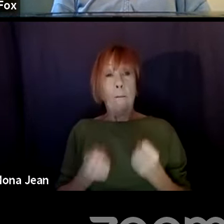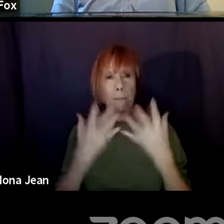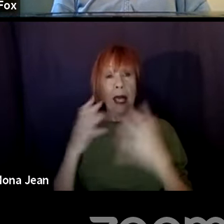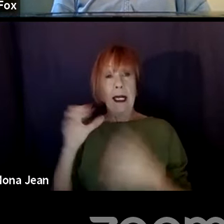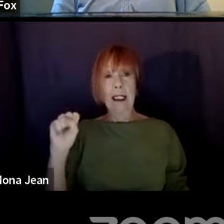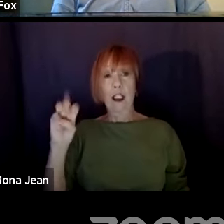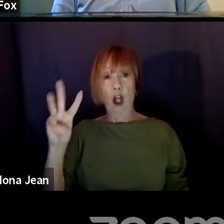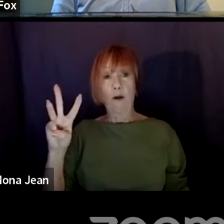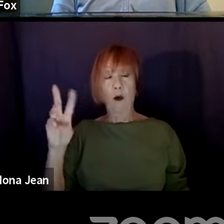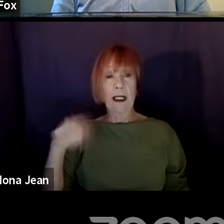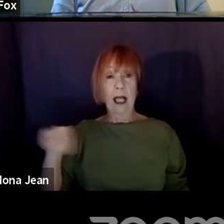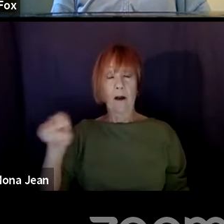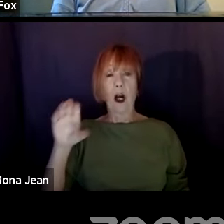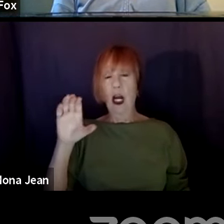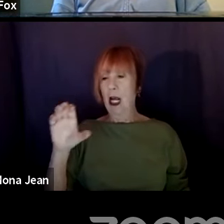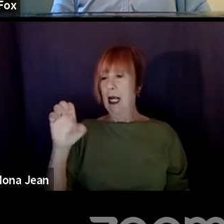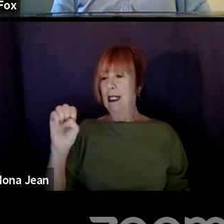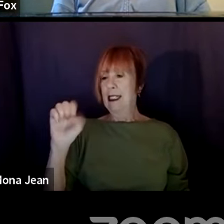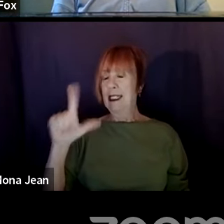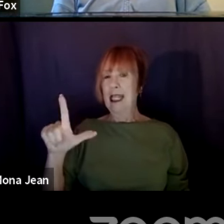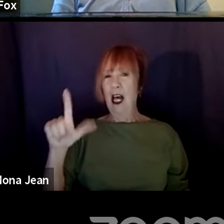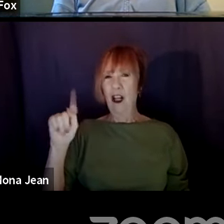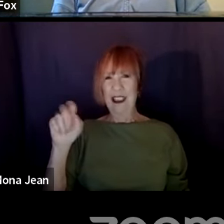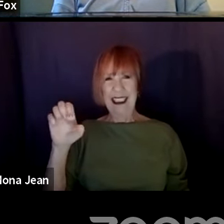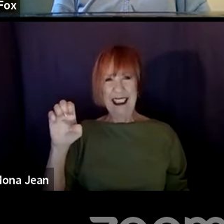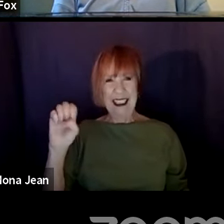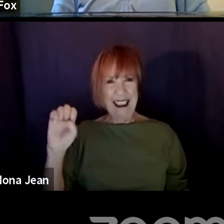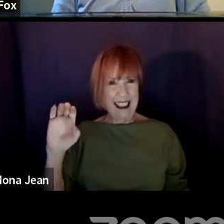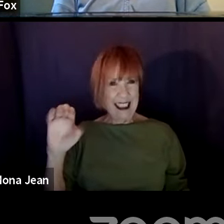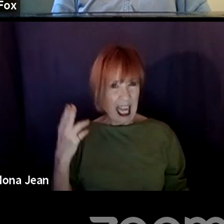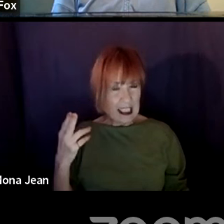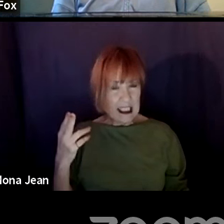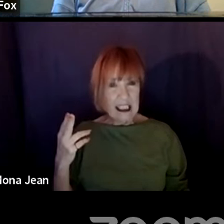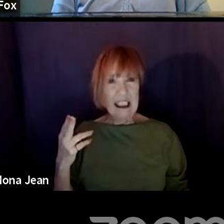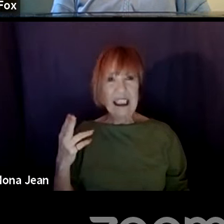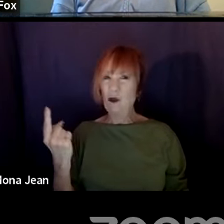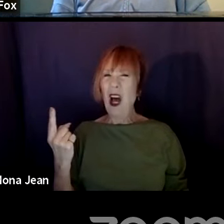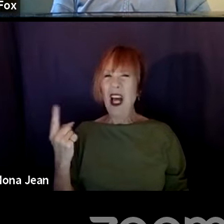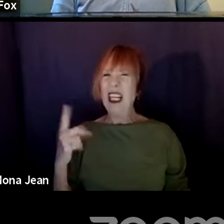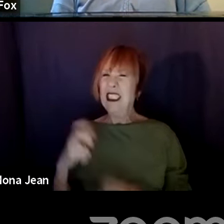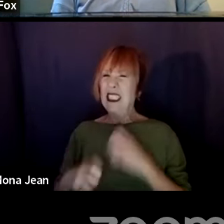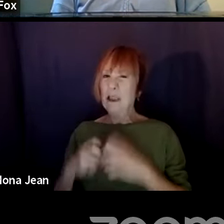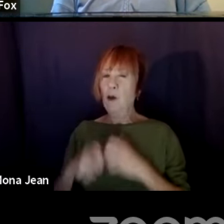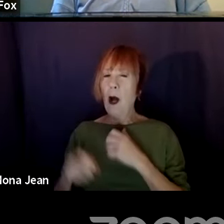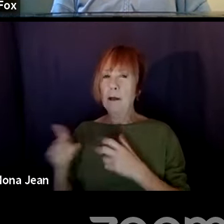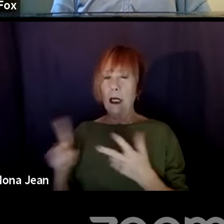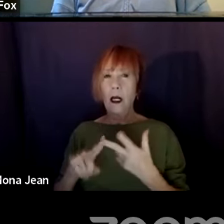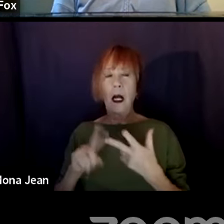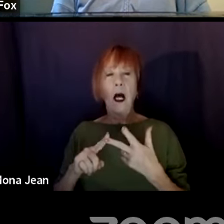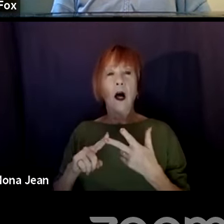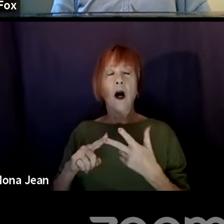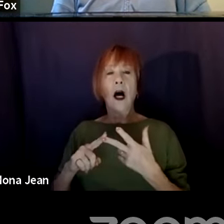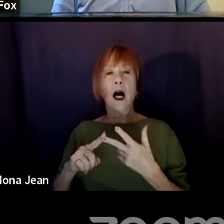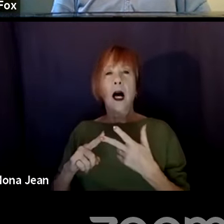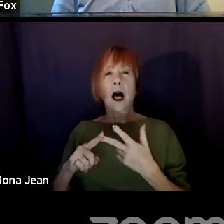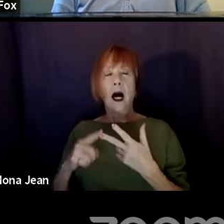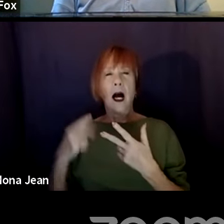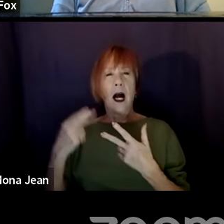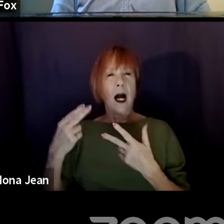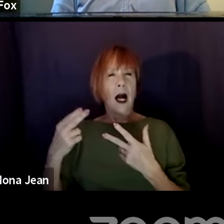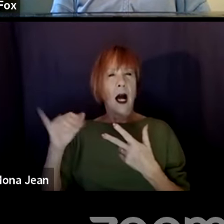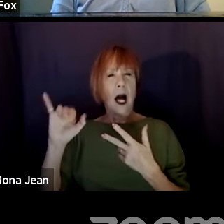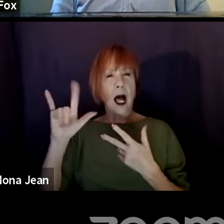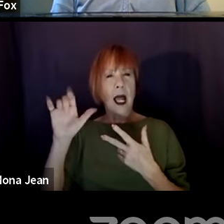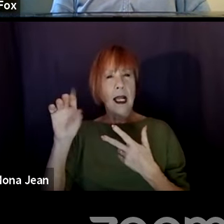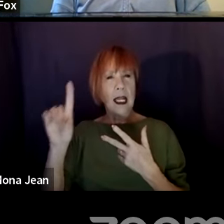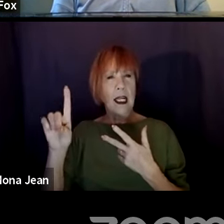are out there. Celtics is one of them. But as Paul said, it can have its issues. There's also another one, Hyland 2, that was